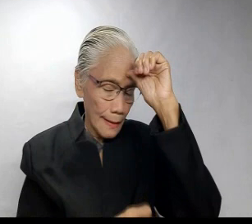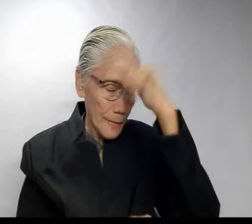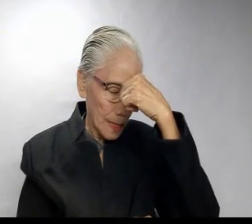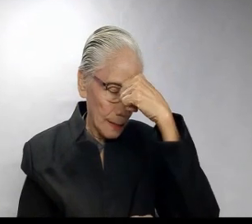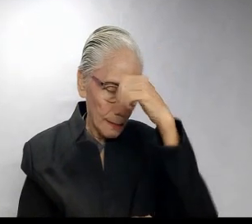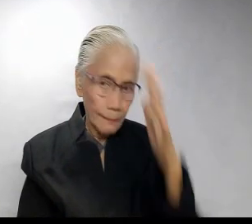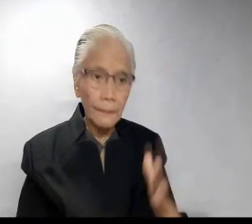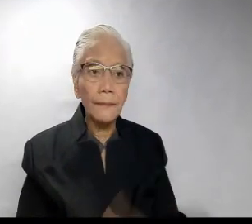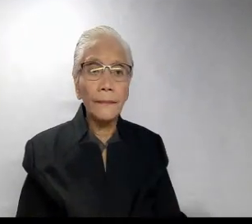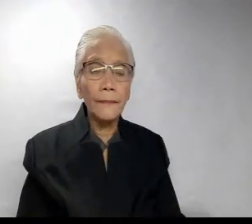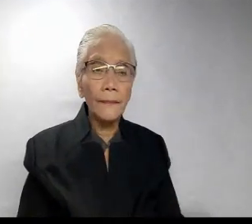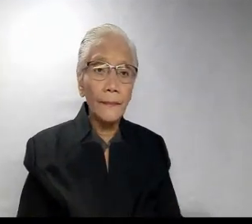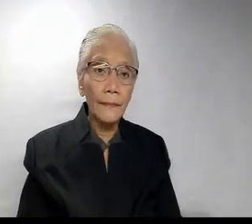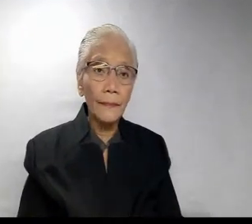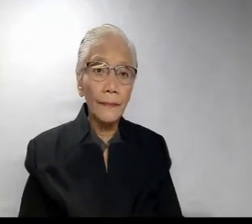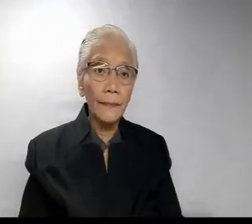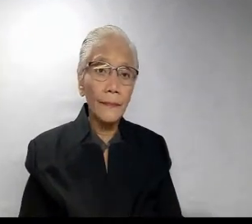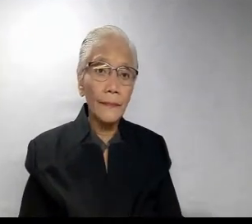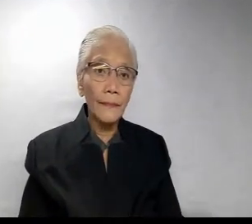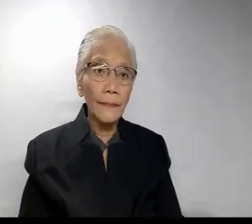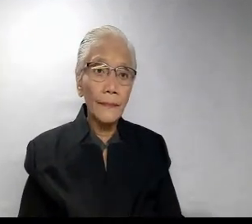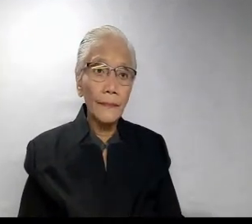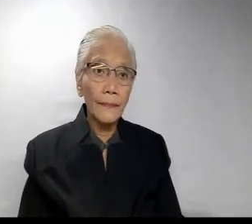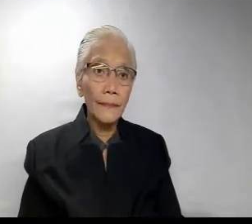At third, a final reminder.